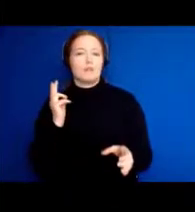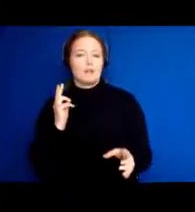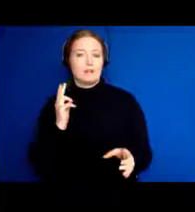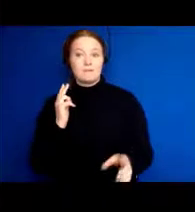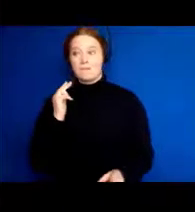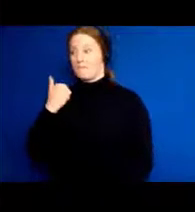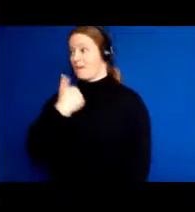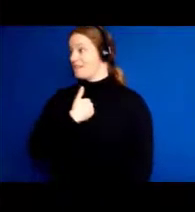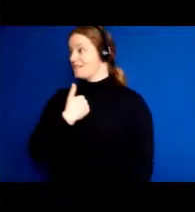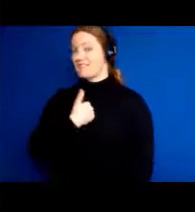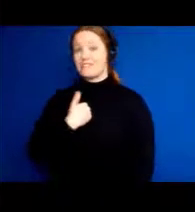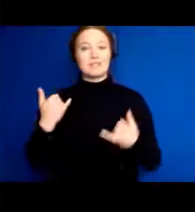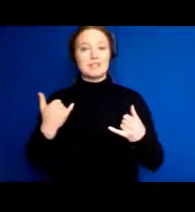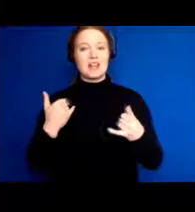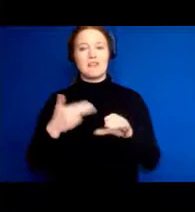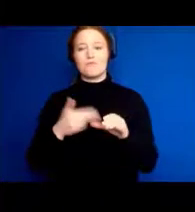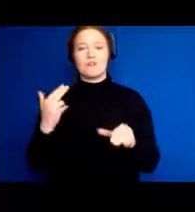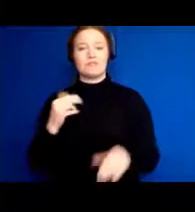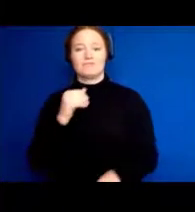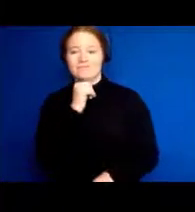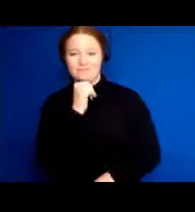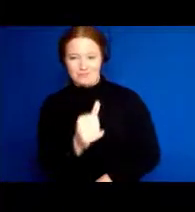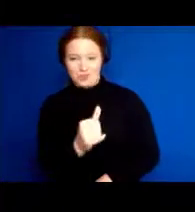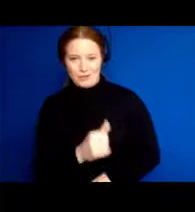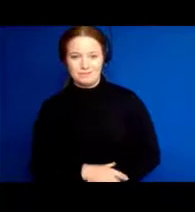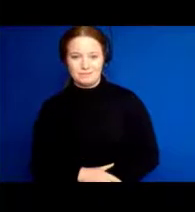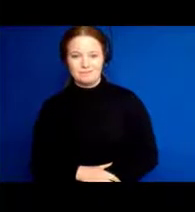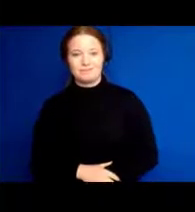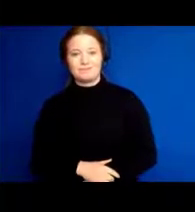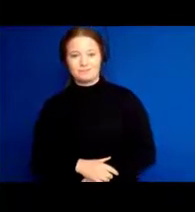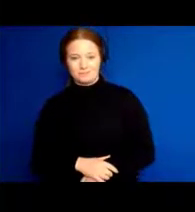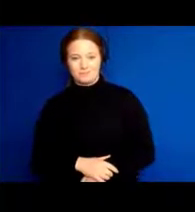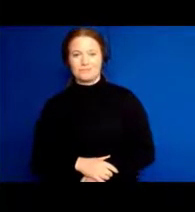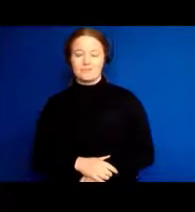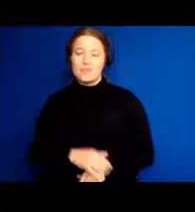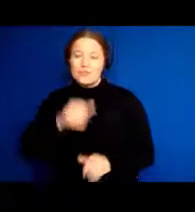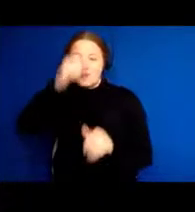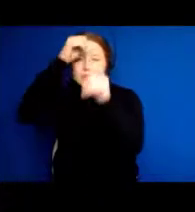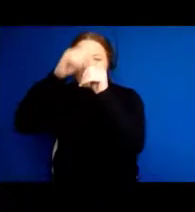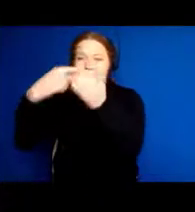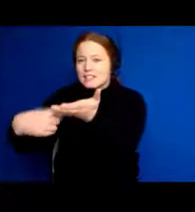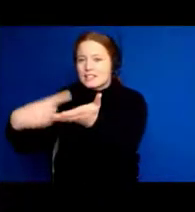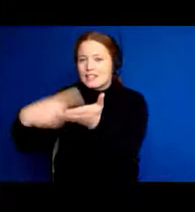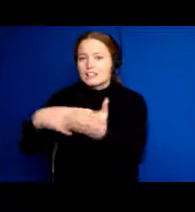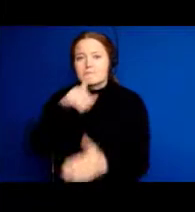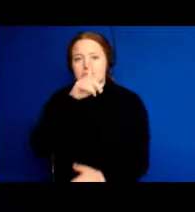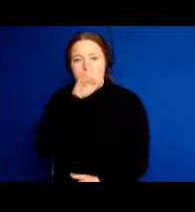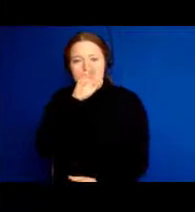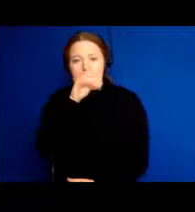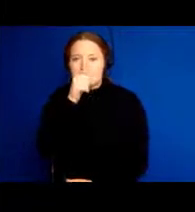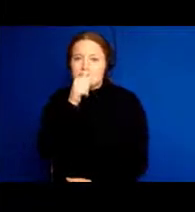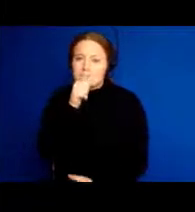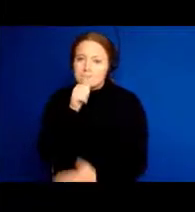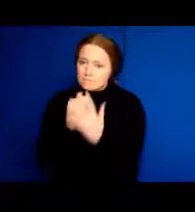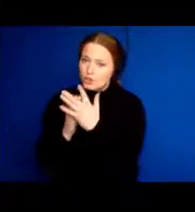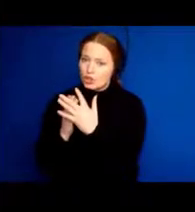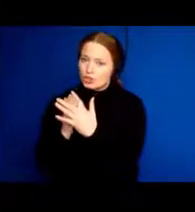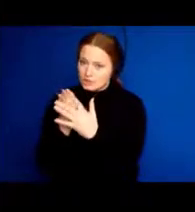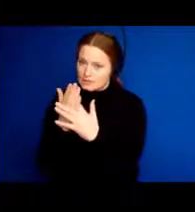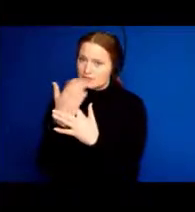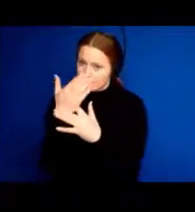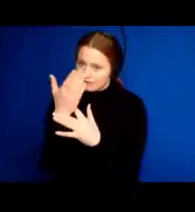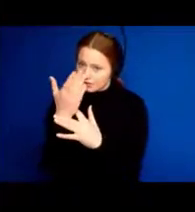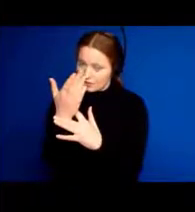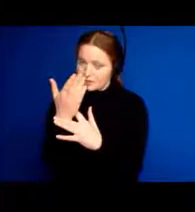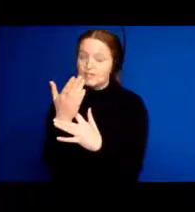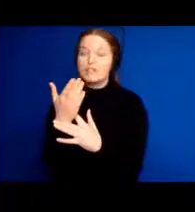today. So we had a bit of discussion in the first half about perseverance. So, you know, if things get tough, you can